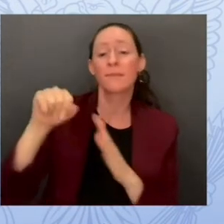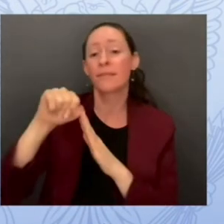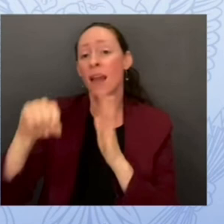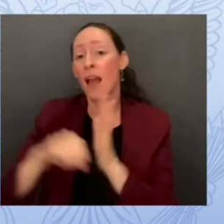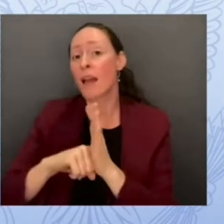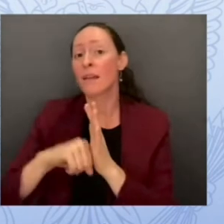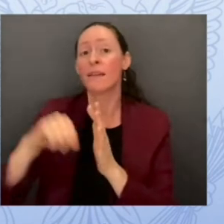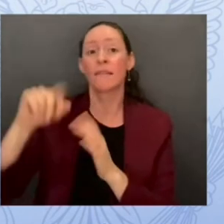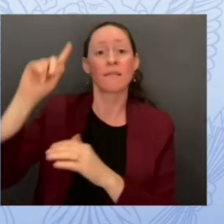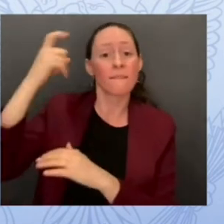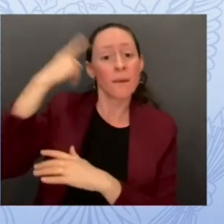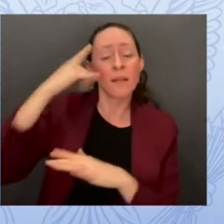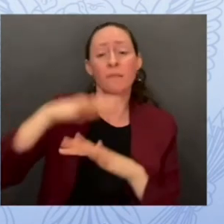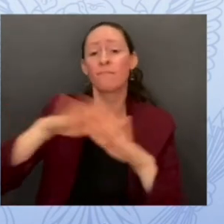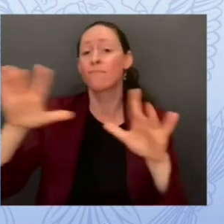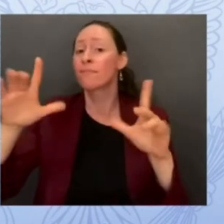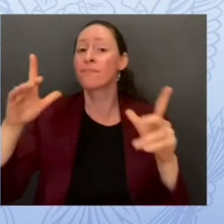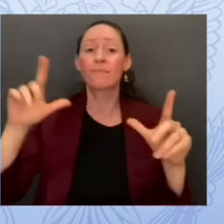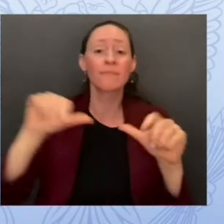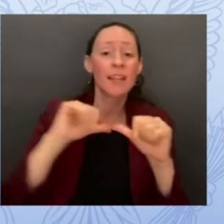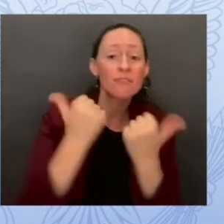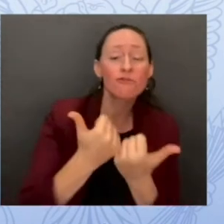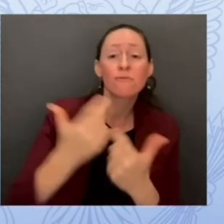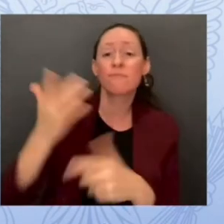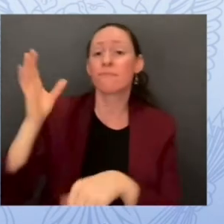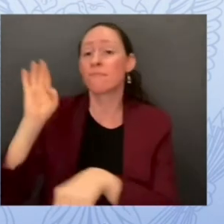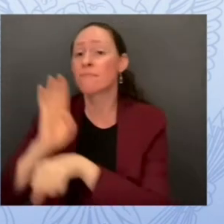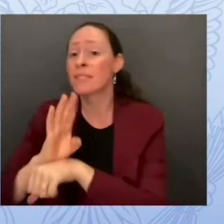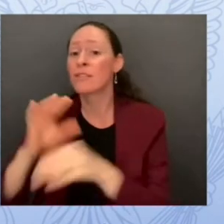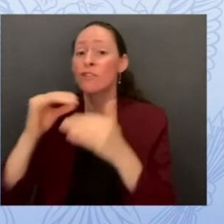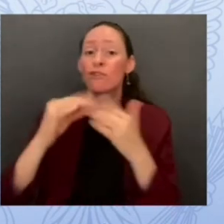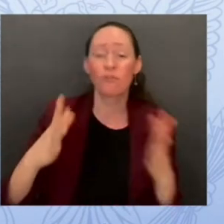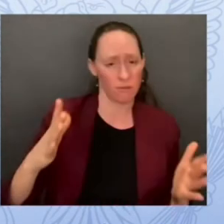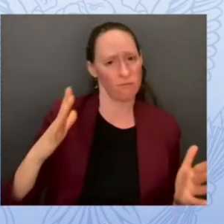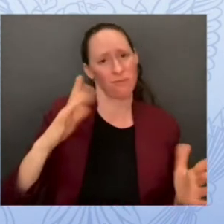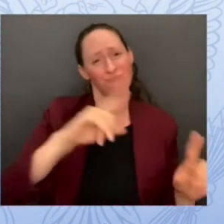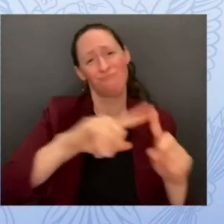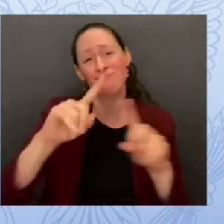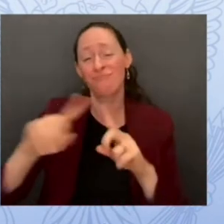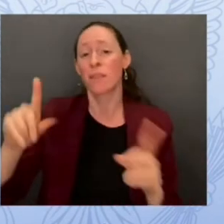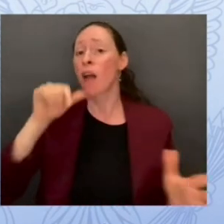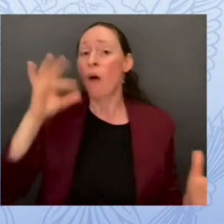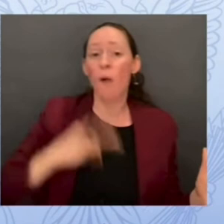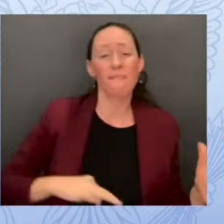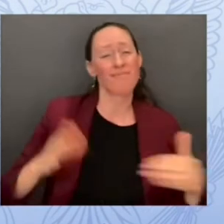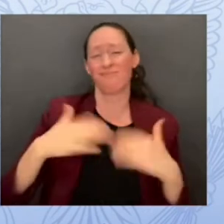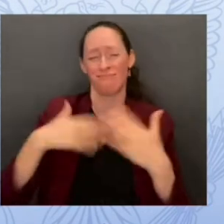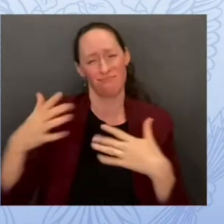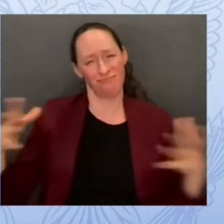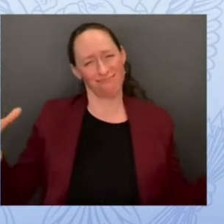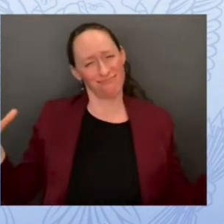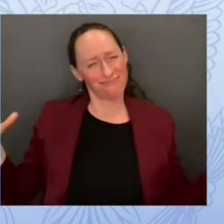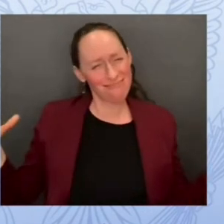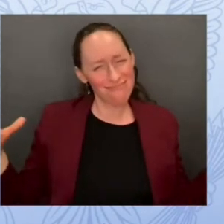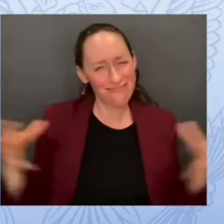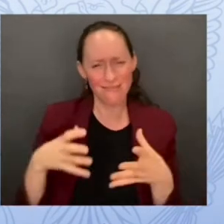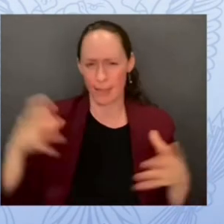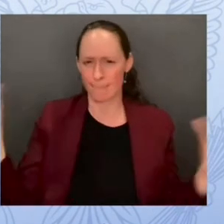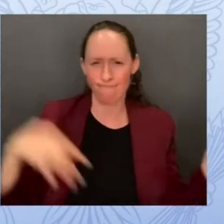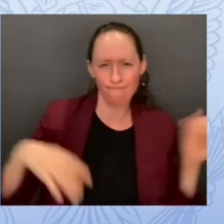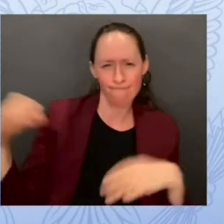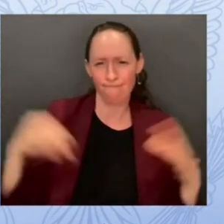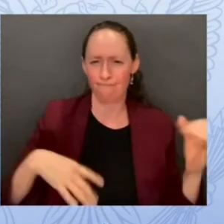and nonprofits sharing our good ideas and innovative solutions to protect our students